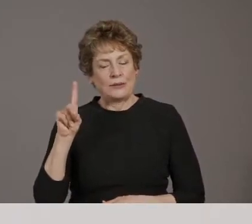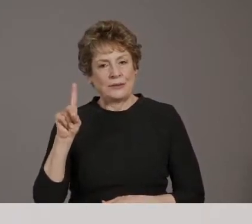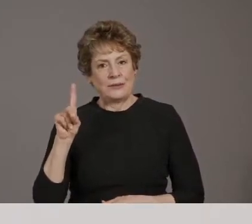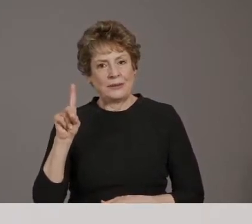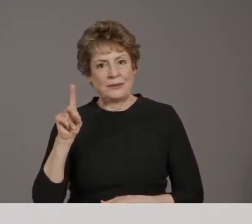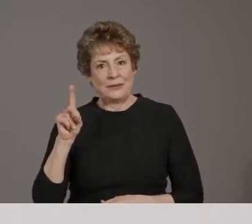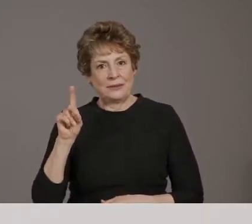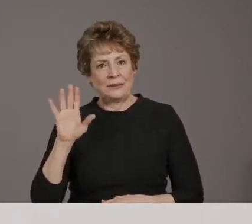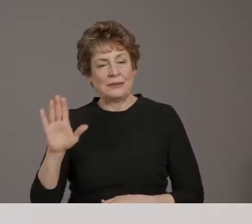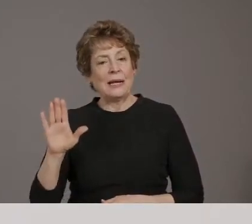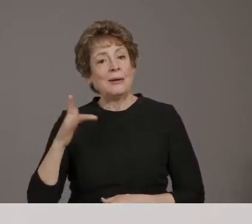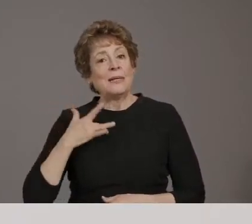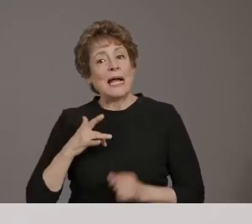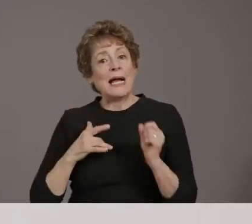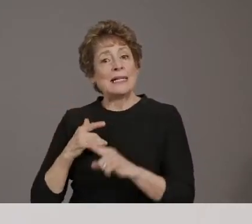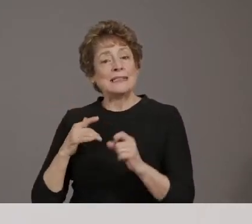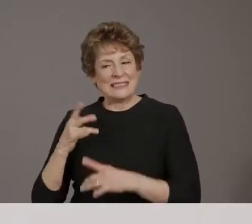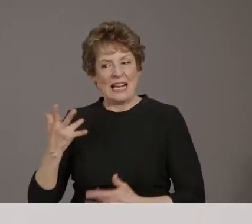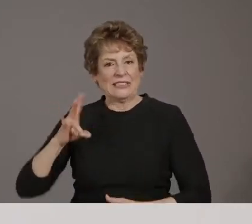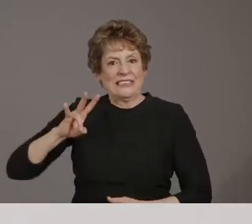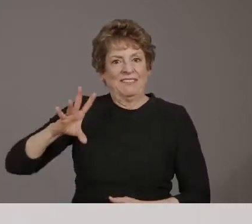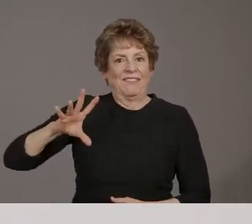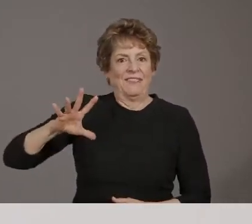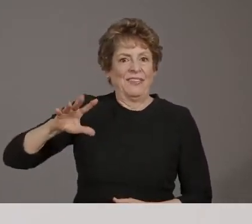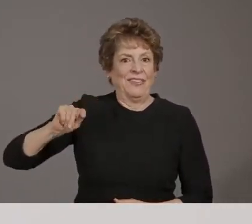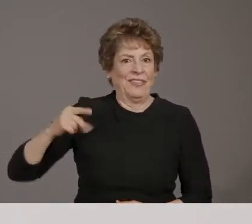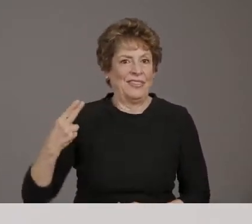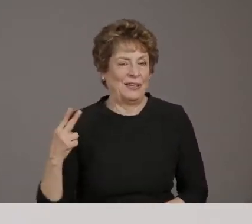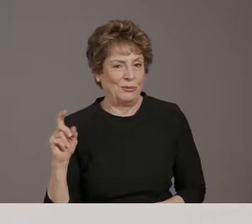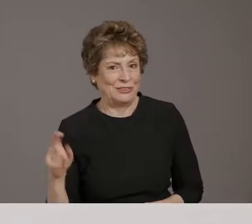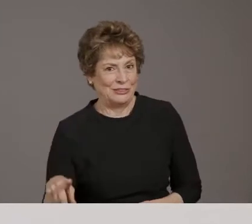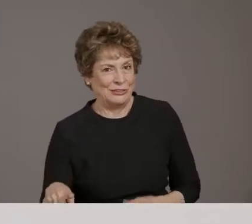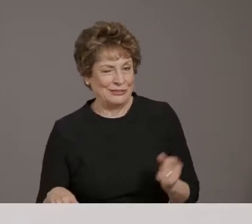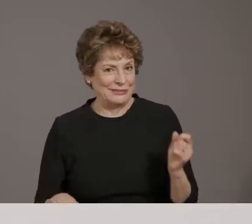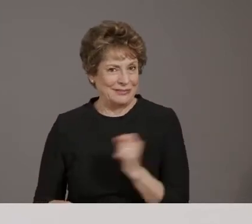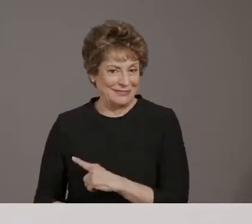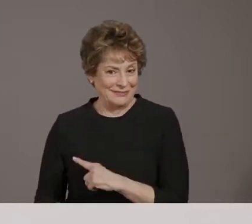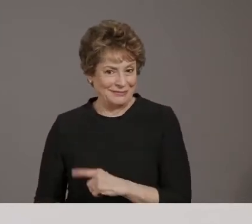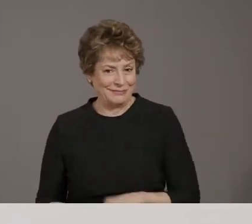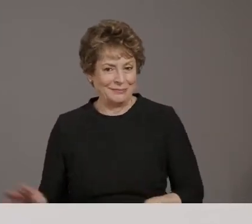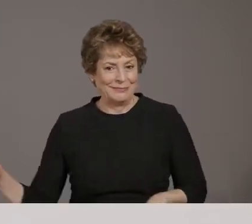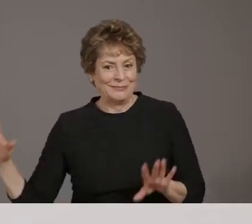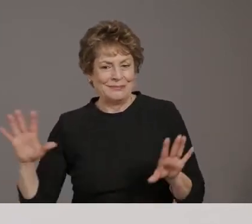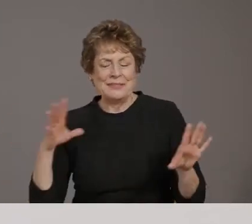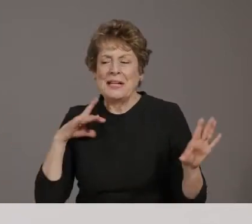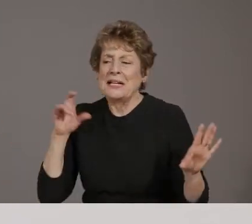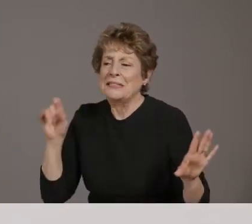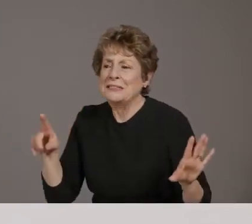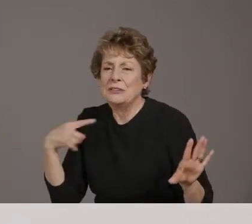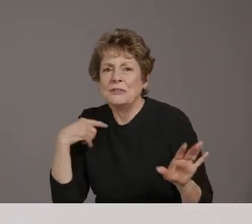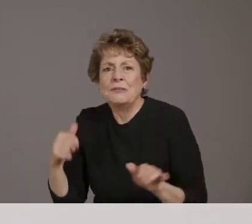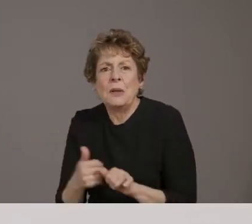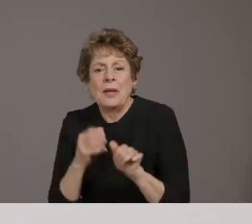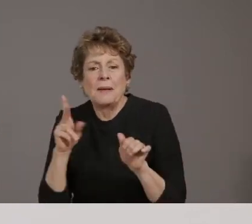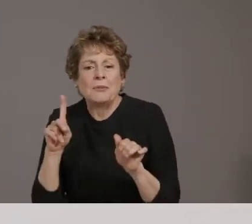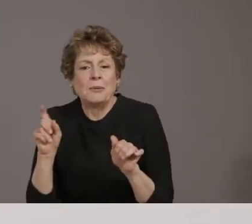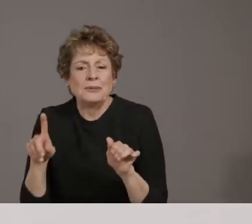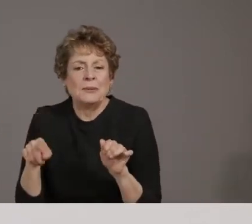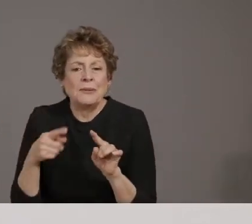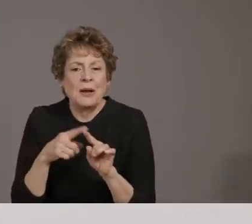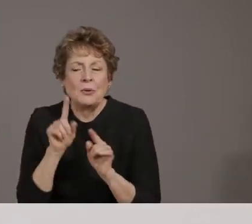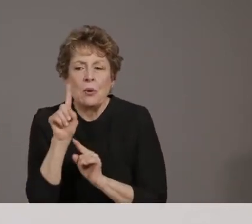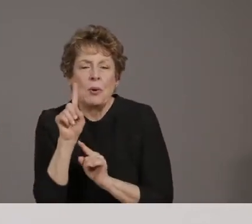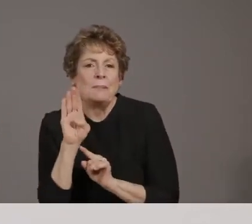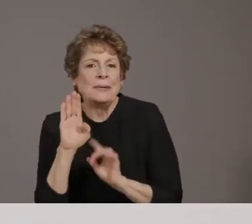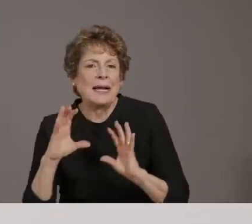I, I, I just got a follow up on this issue of 1B here. Uh, so I was looking, I was looking at the